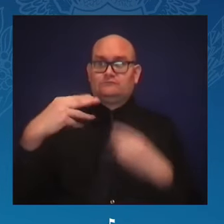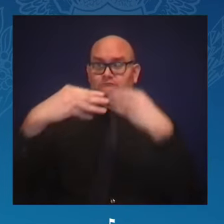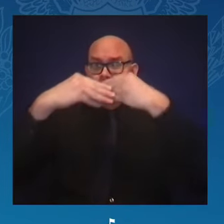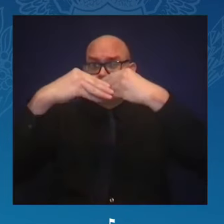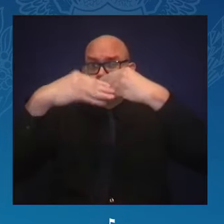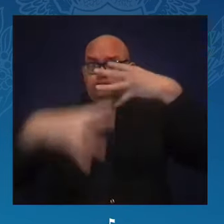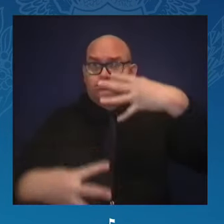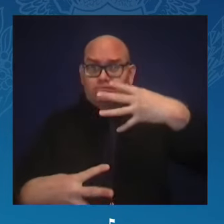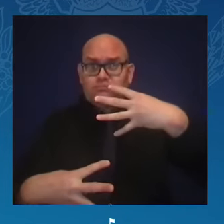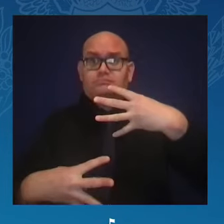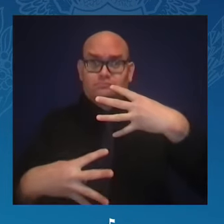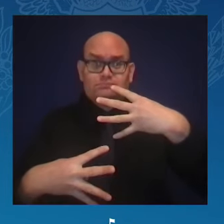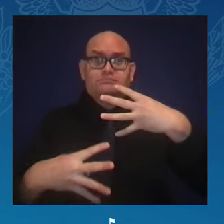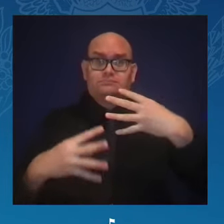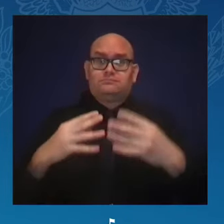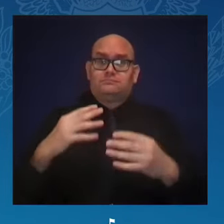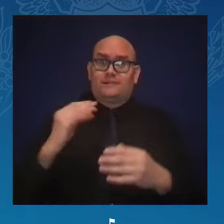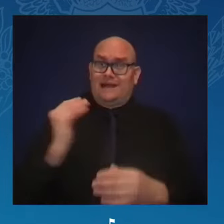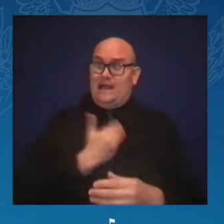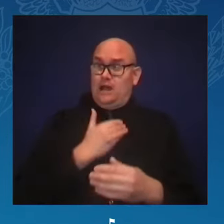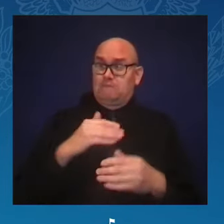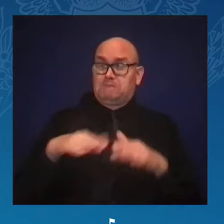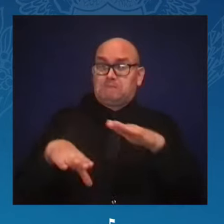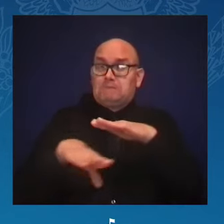Fact versus fiction.